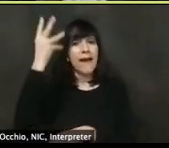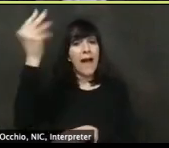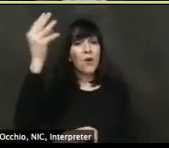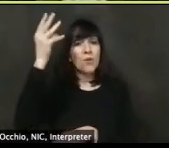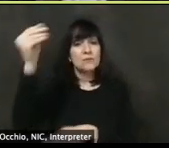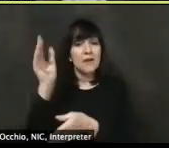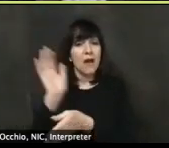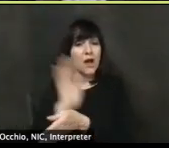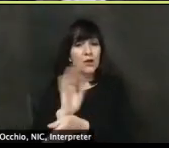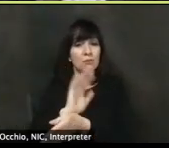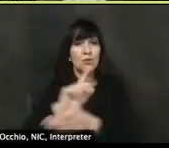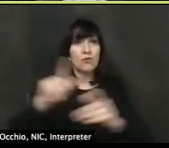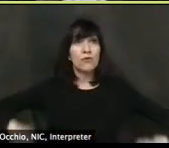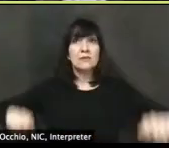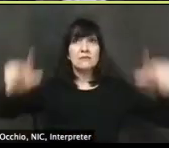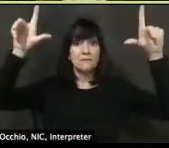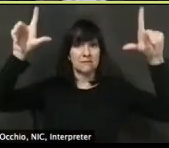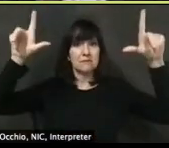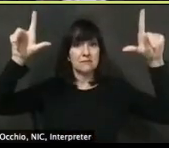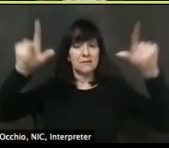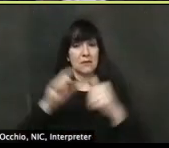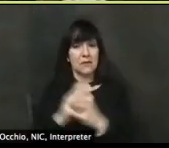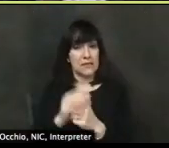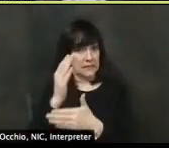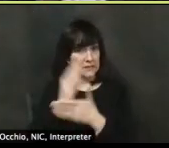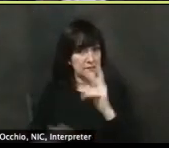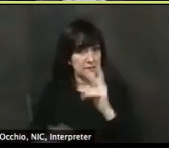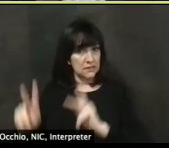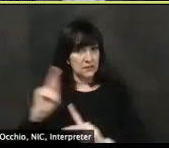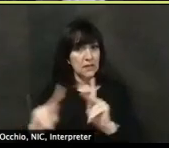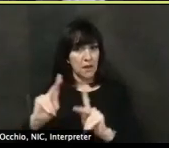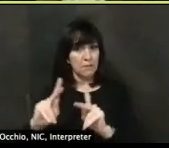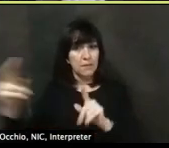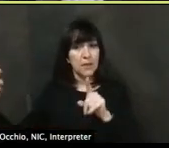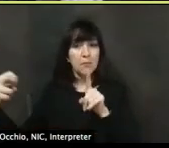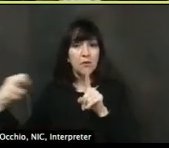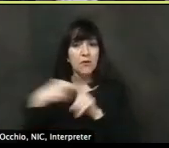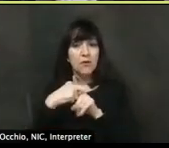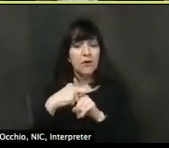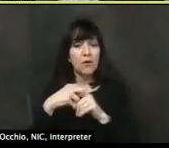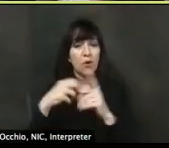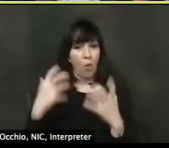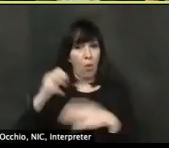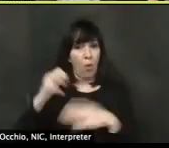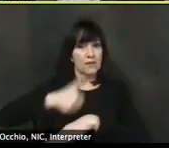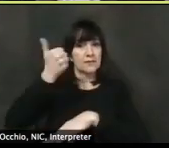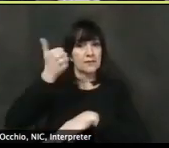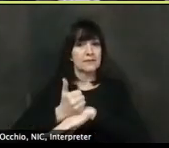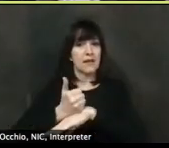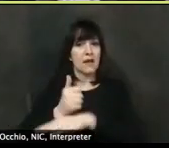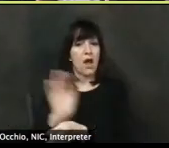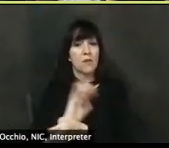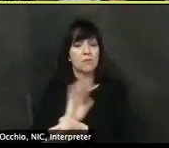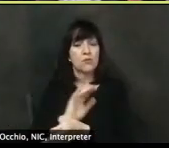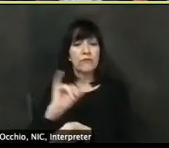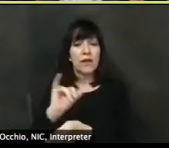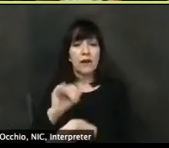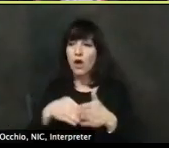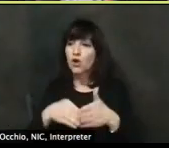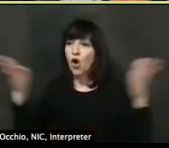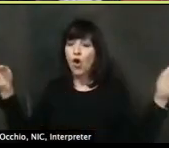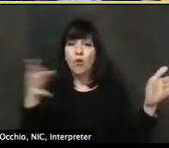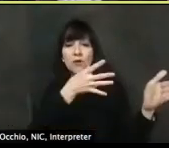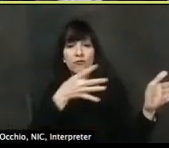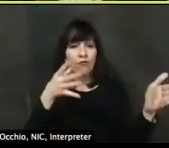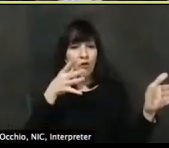us with plans to do drive-in theaters that didn't exist before in, in, for instance, in open farmland, uh, where cars